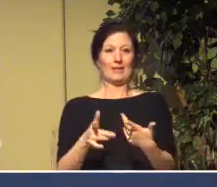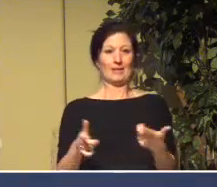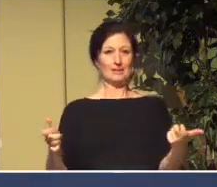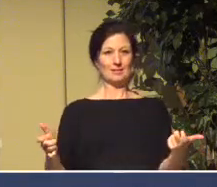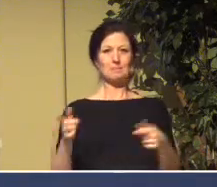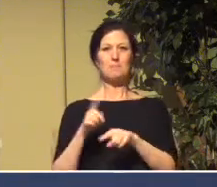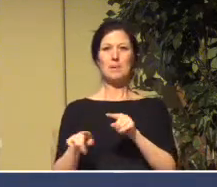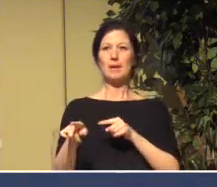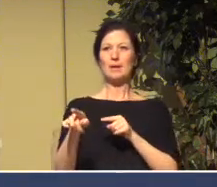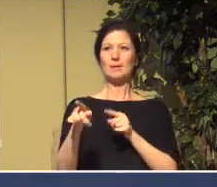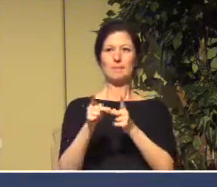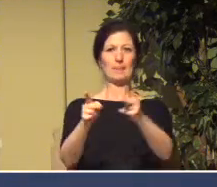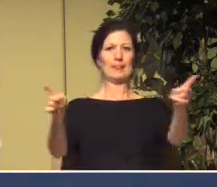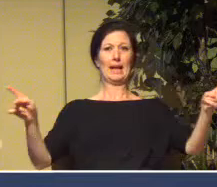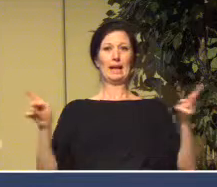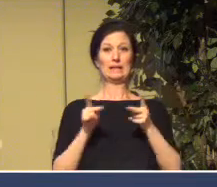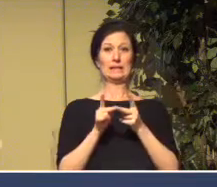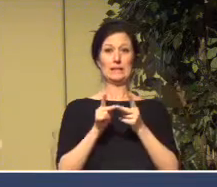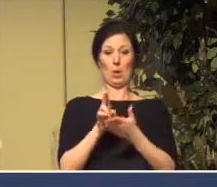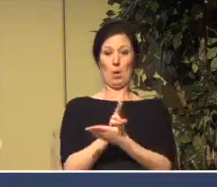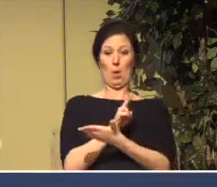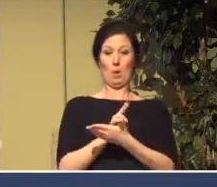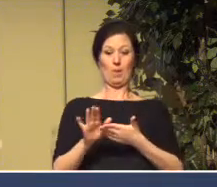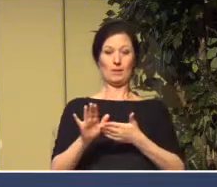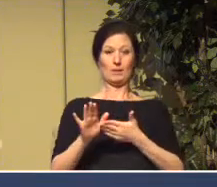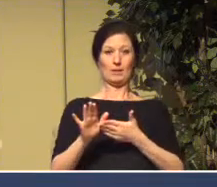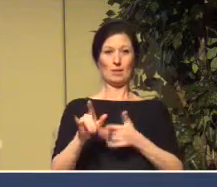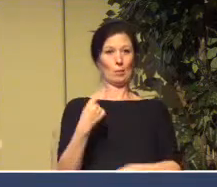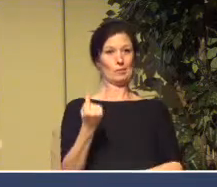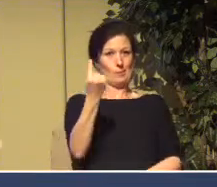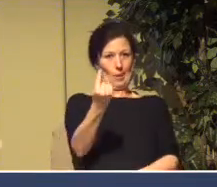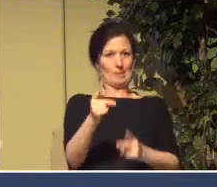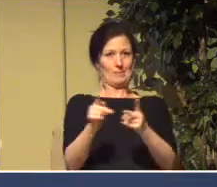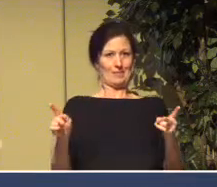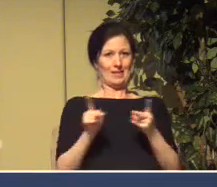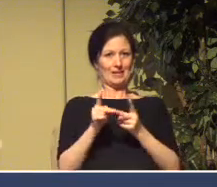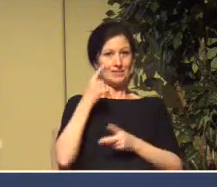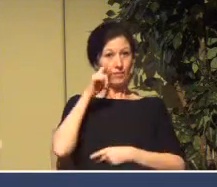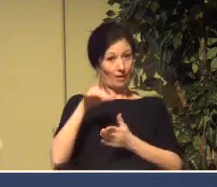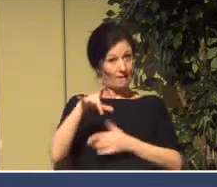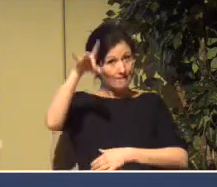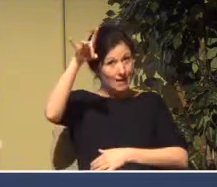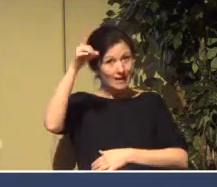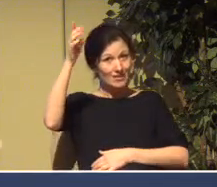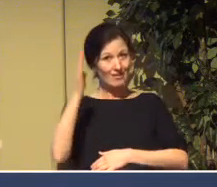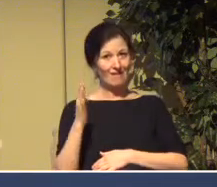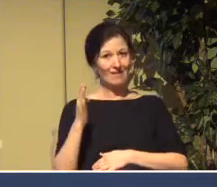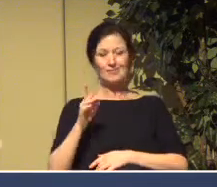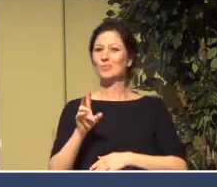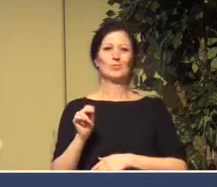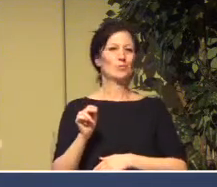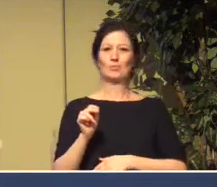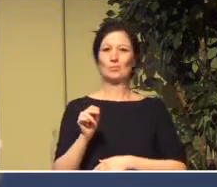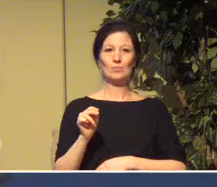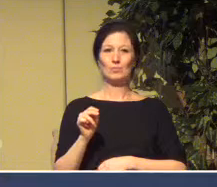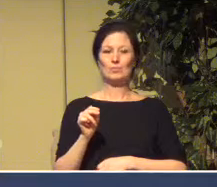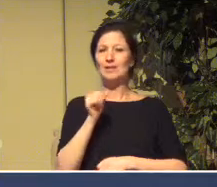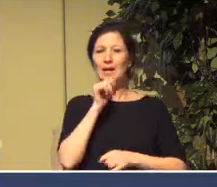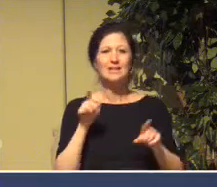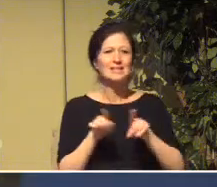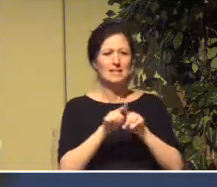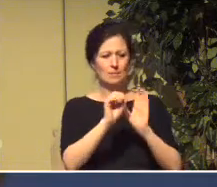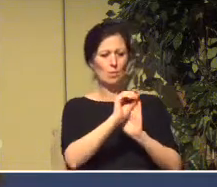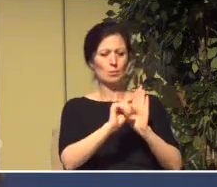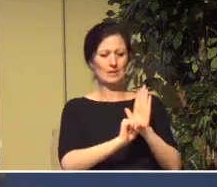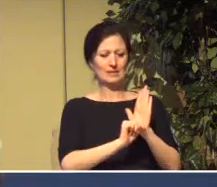not the place where you have to come to find God as you did in the Old Testament with the temple. You see,